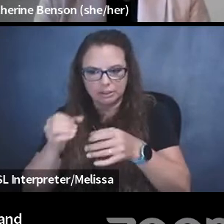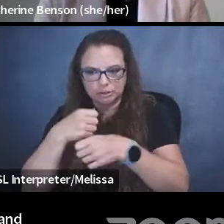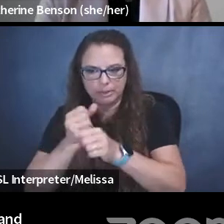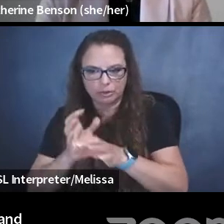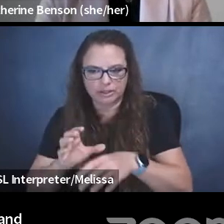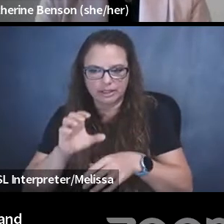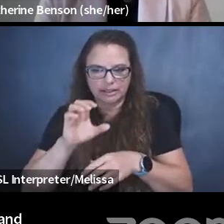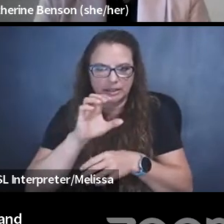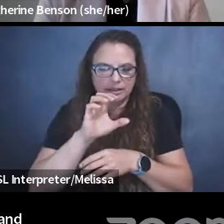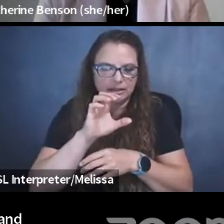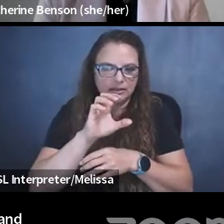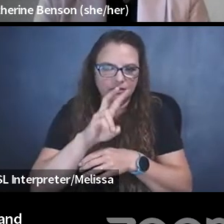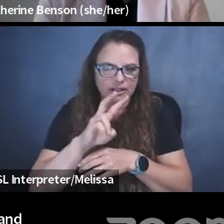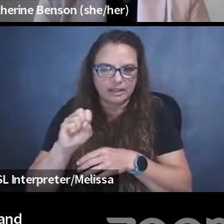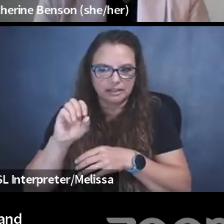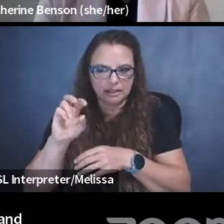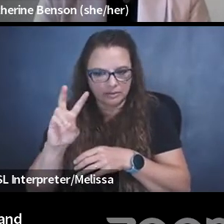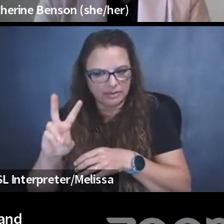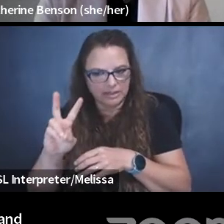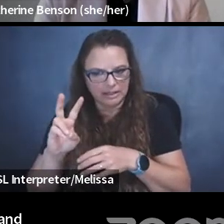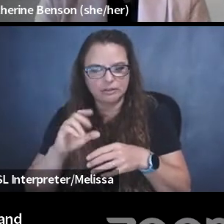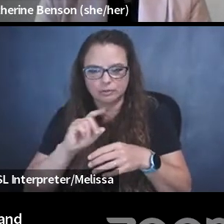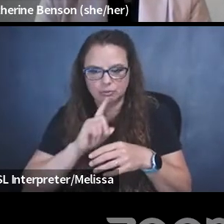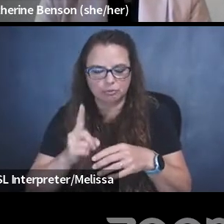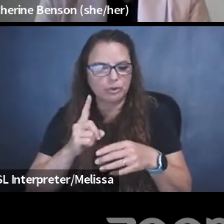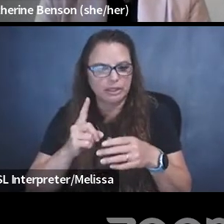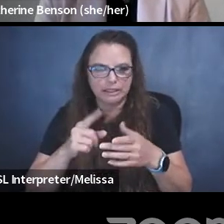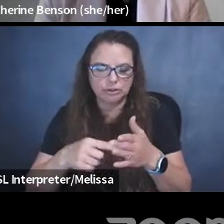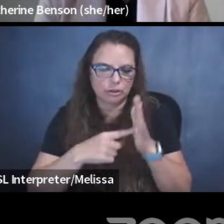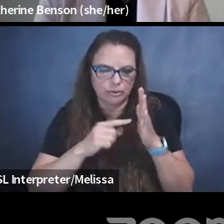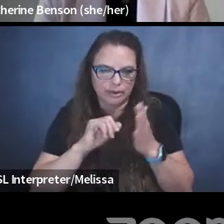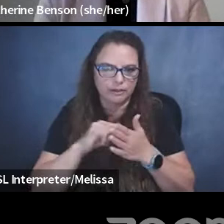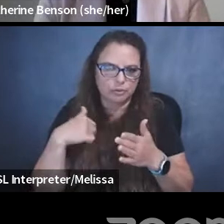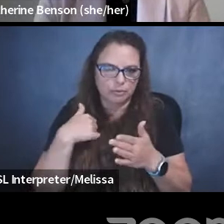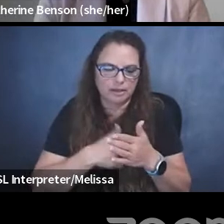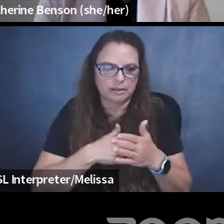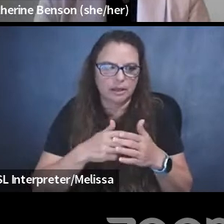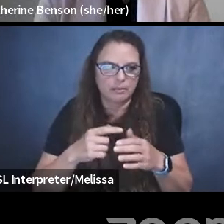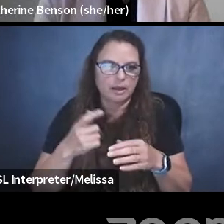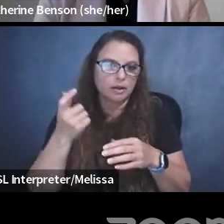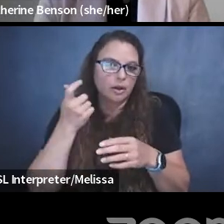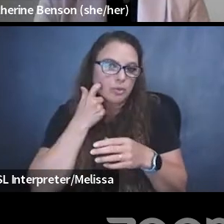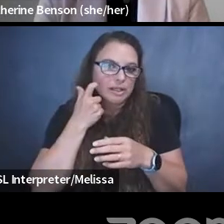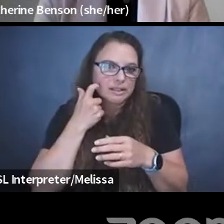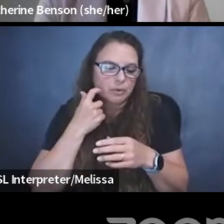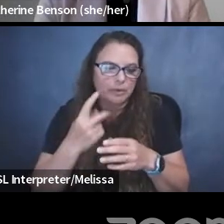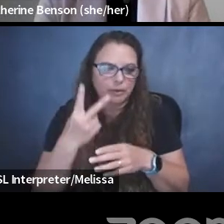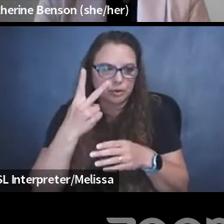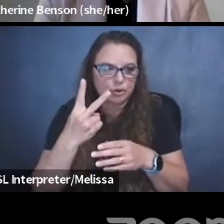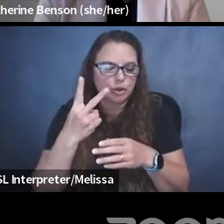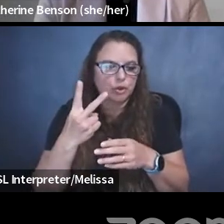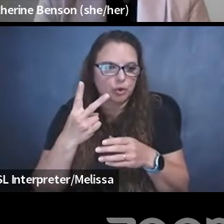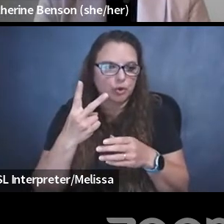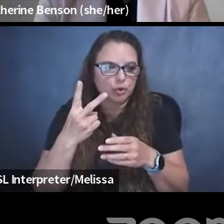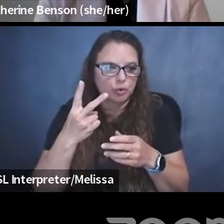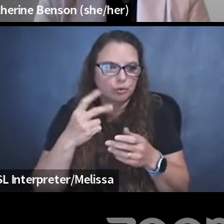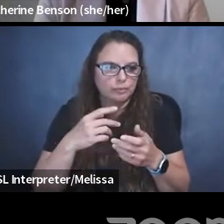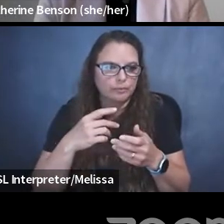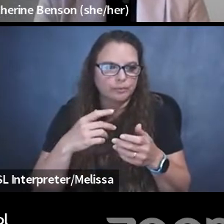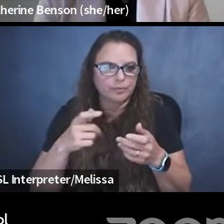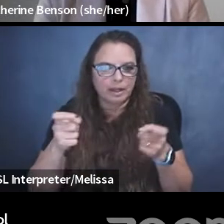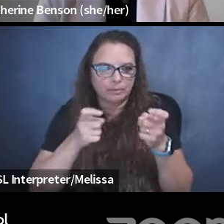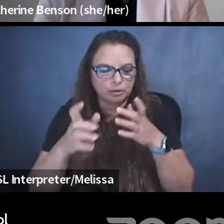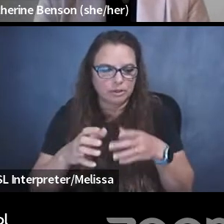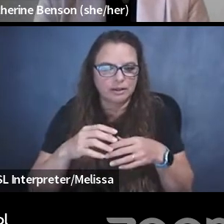demonstrated this to us, but most recently with the passage of two administrative procedures from the, um, that the BCCLA,